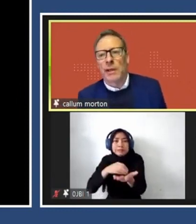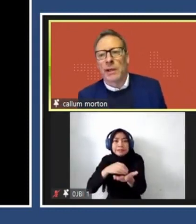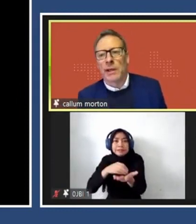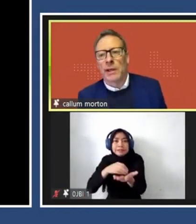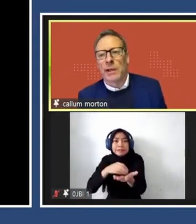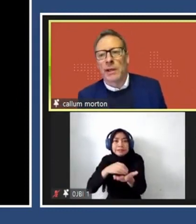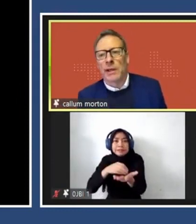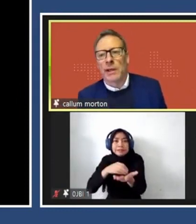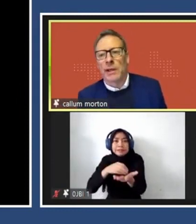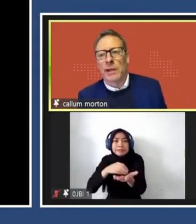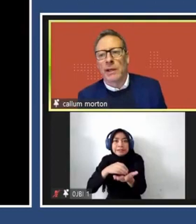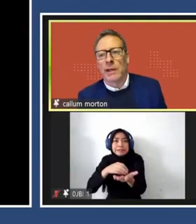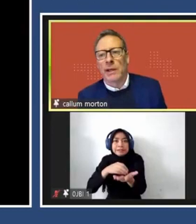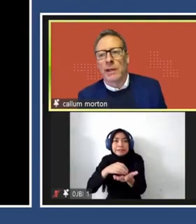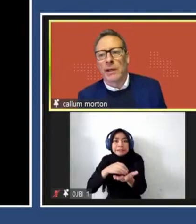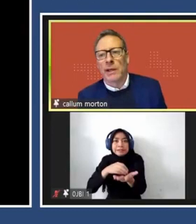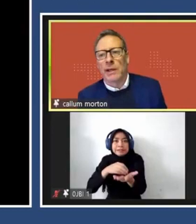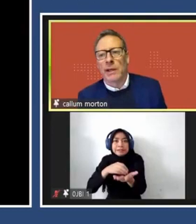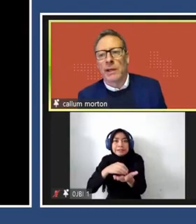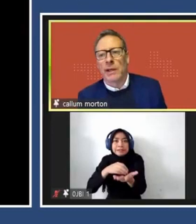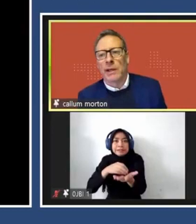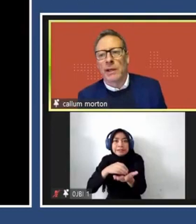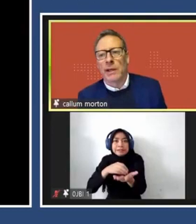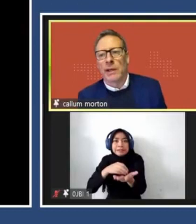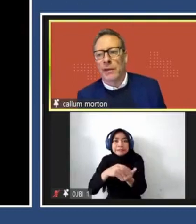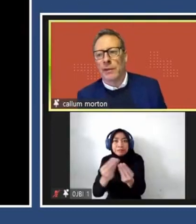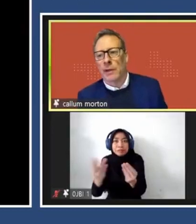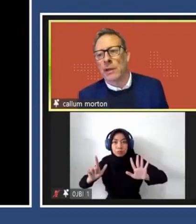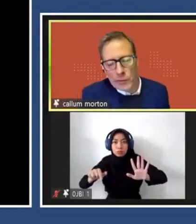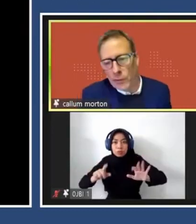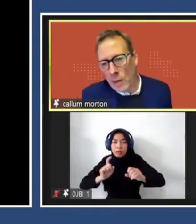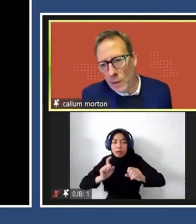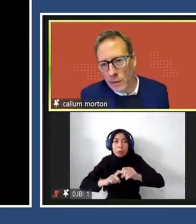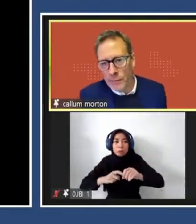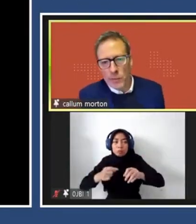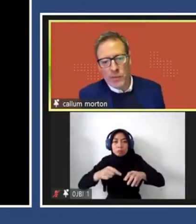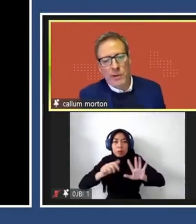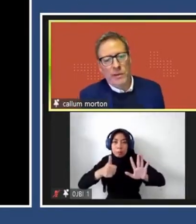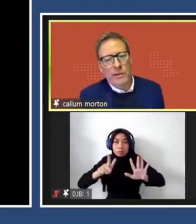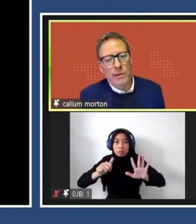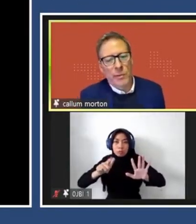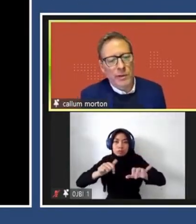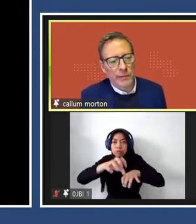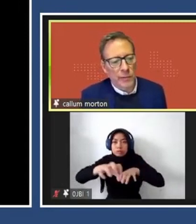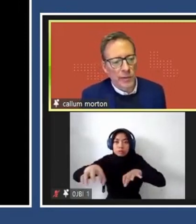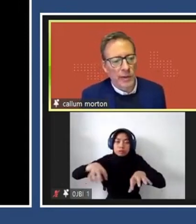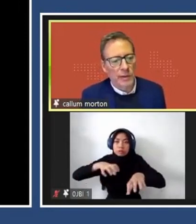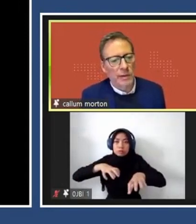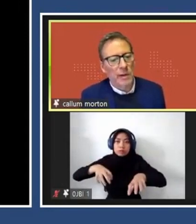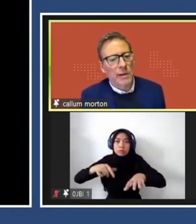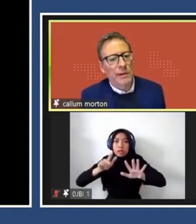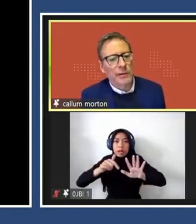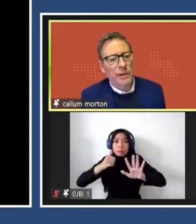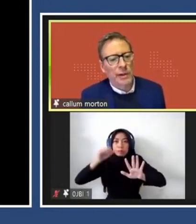believe that it's very different to our kind of four seasons, Western